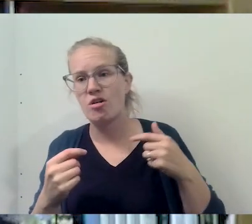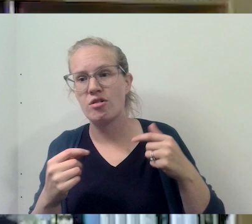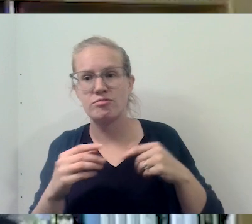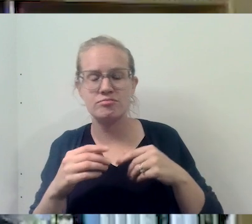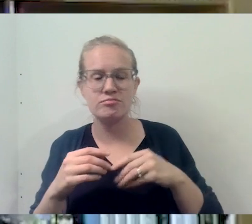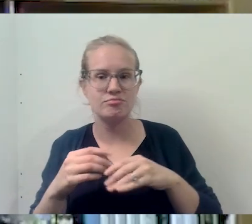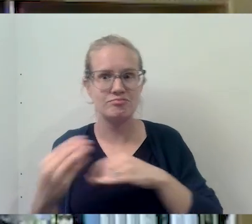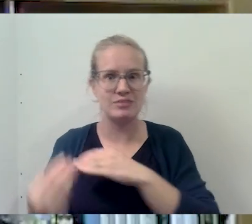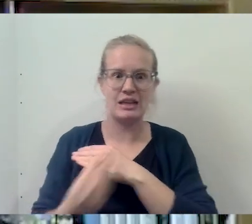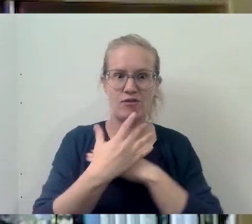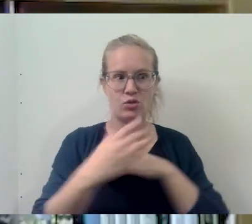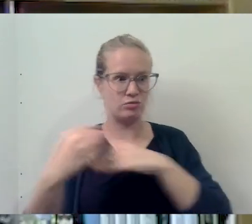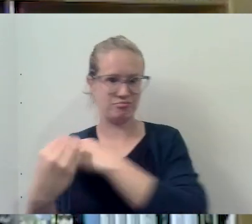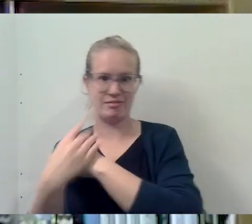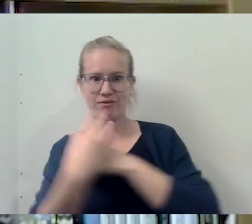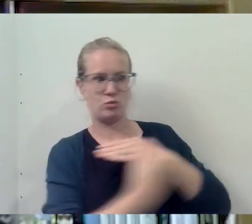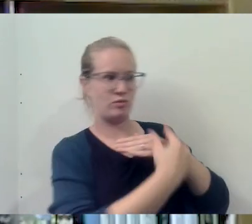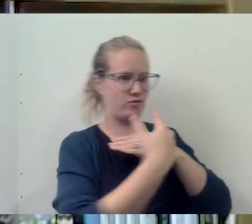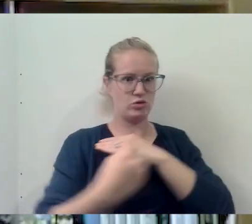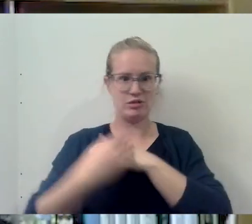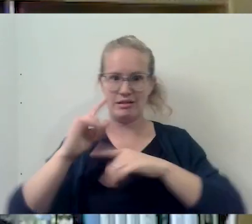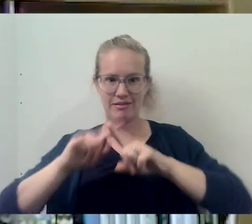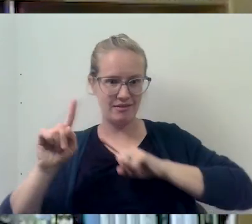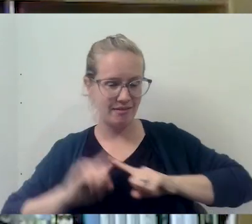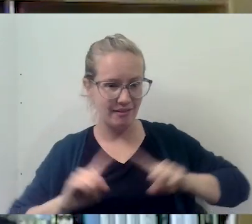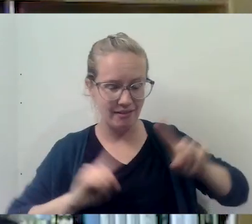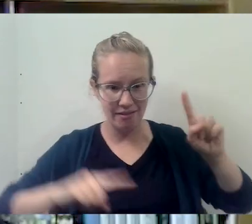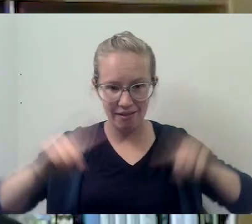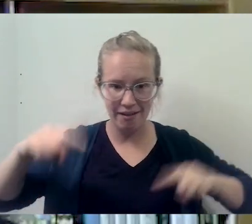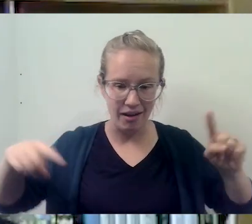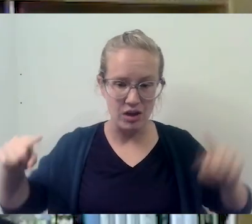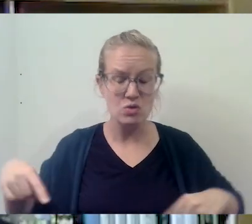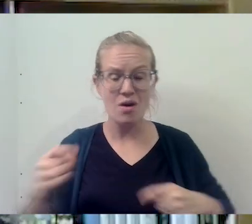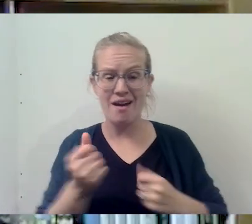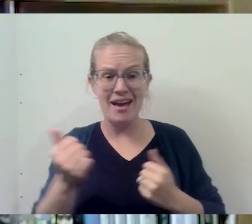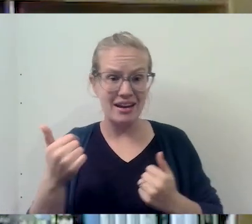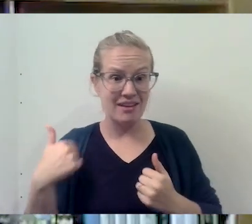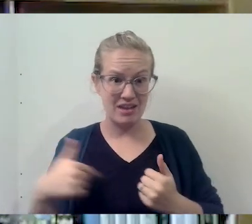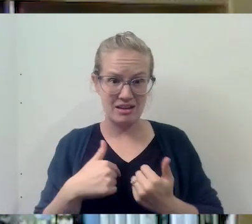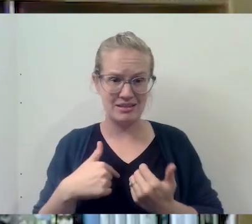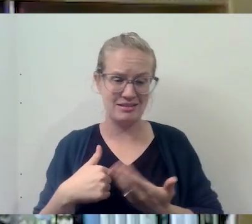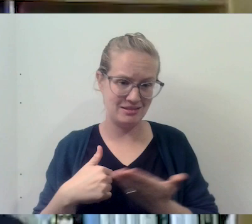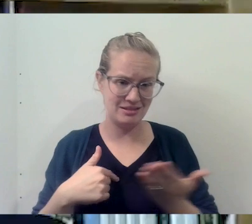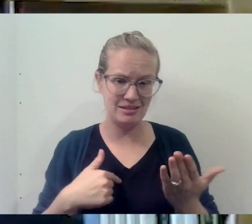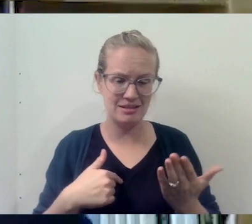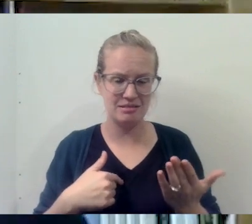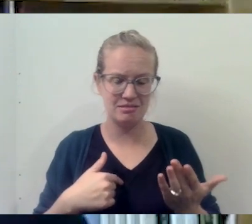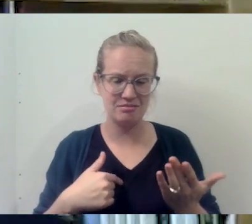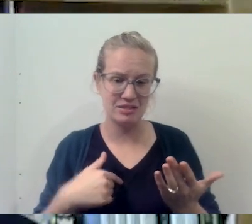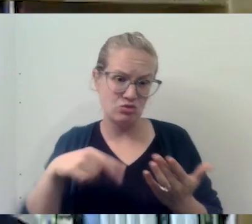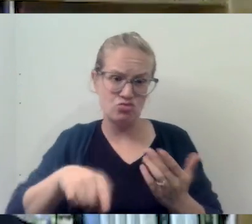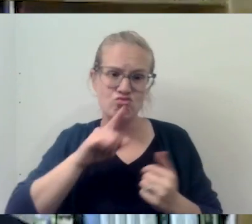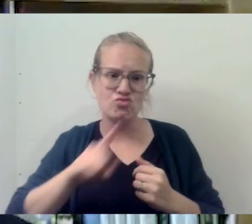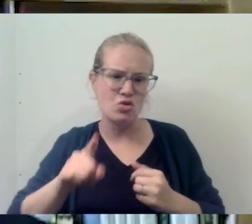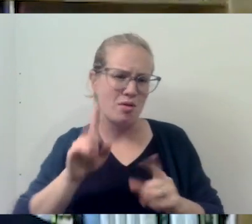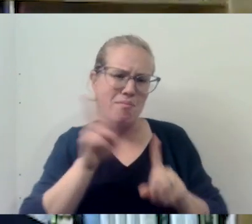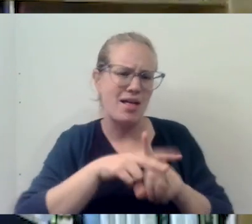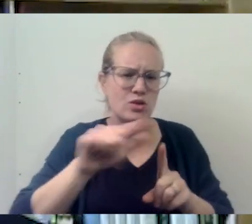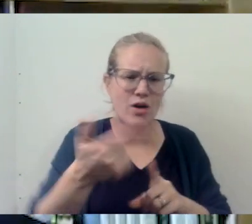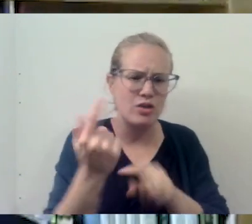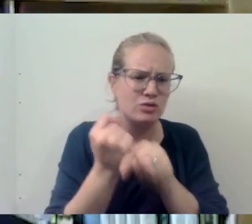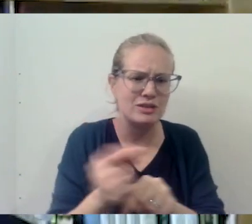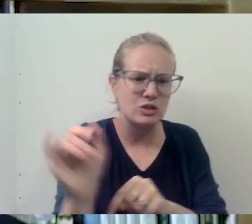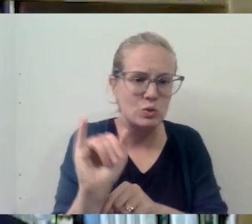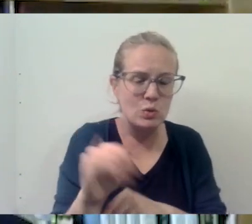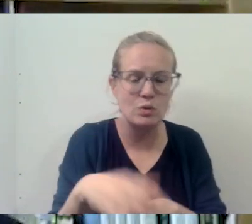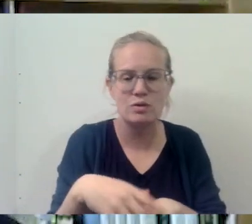influenced by all sorts of different, um, things. And so any of us who have been, uh, uh, and this is true of other traditions, too,